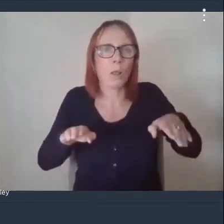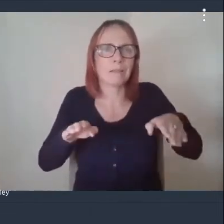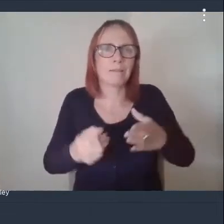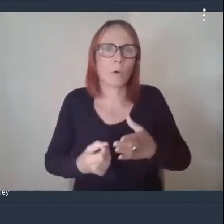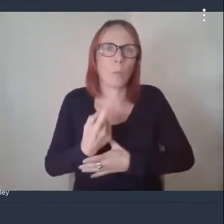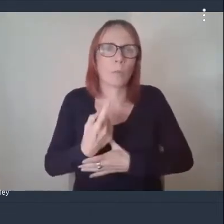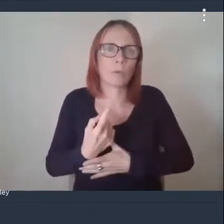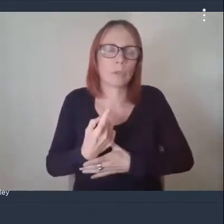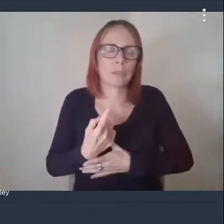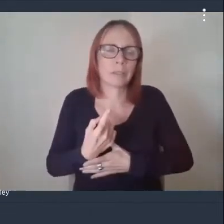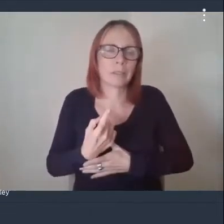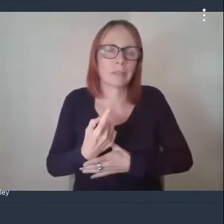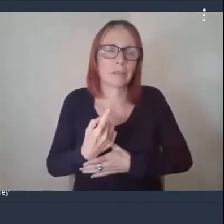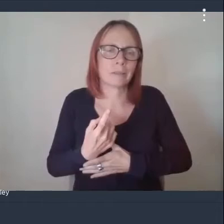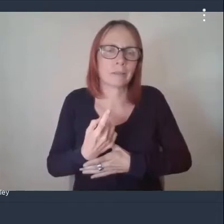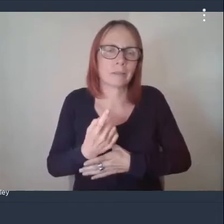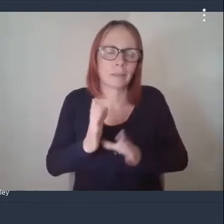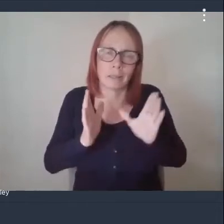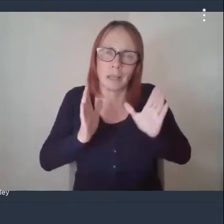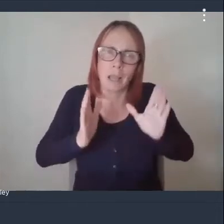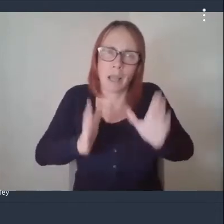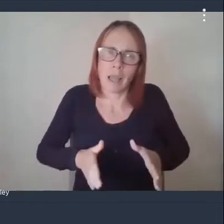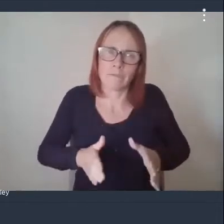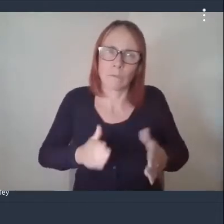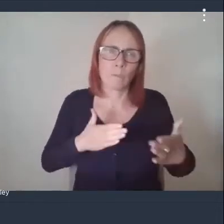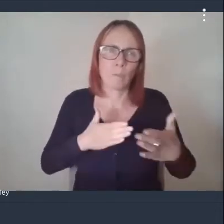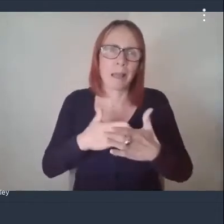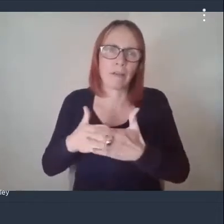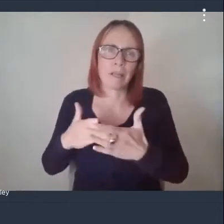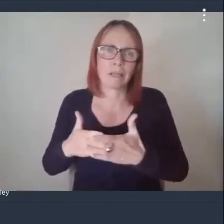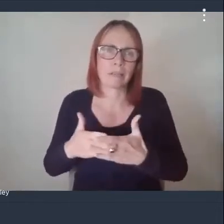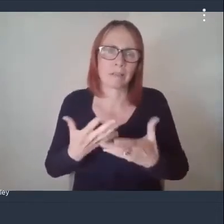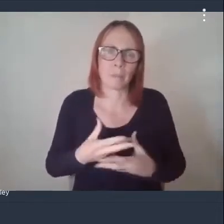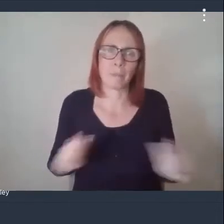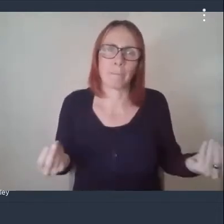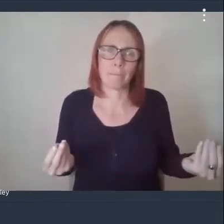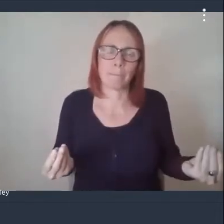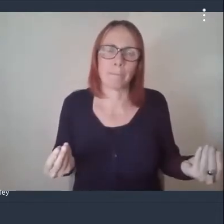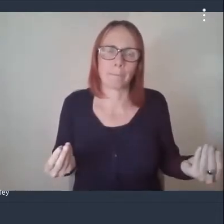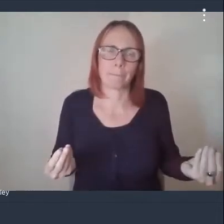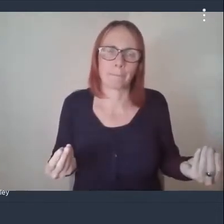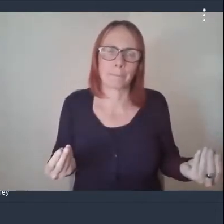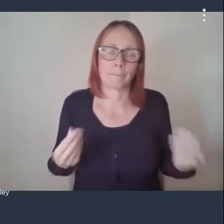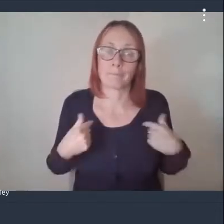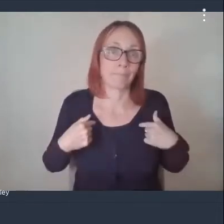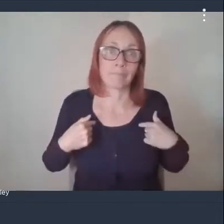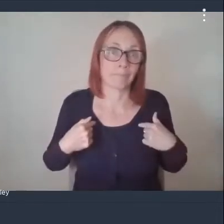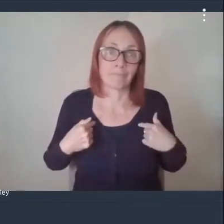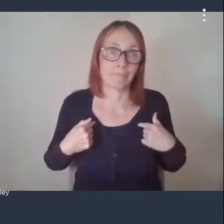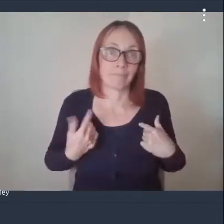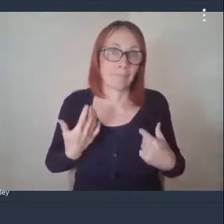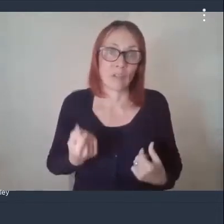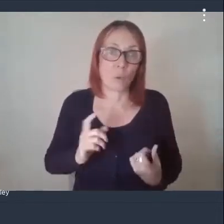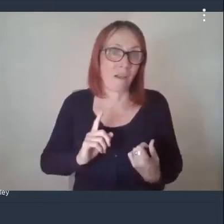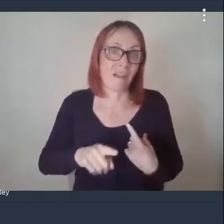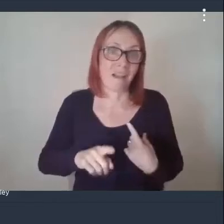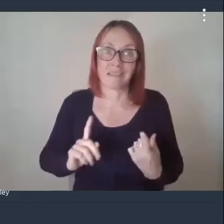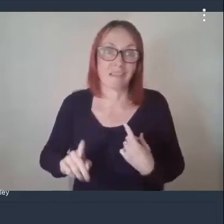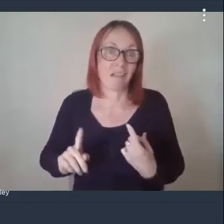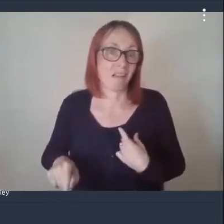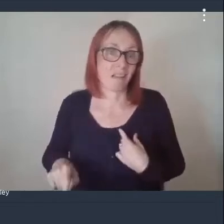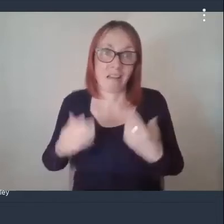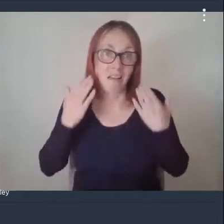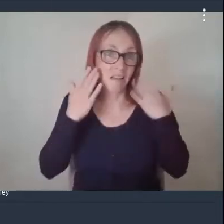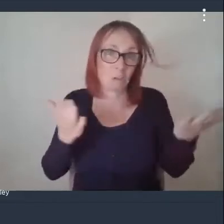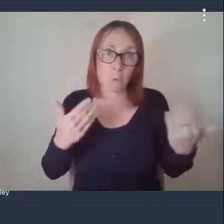need to be talking about is we need to remove those barriers and now i i don't necessarily have the answer in relation to whether it's re-nationalization